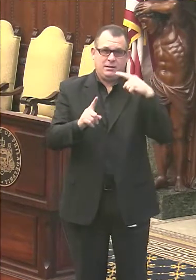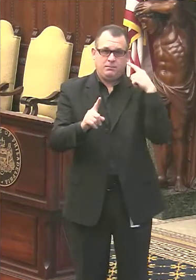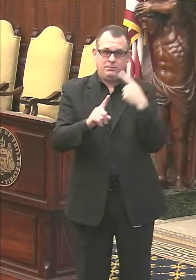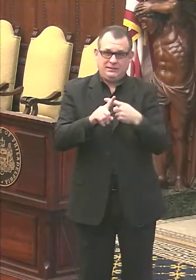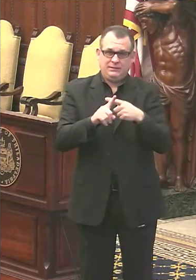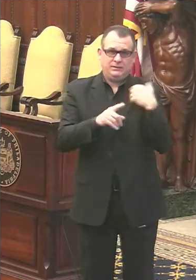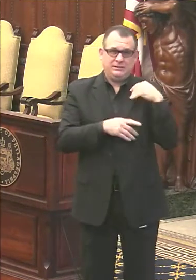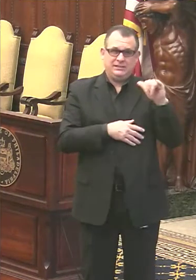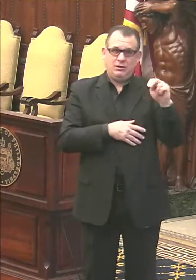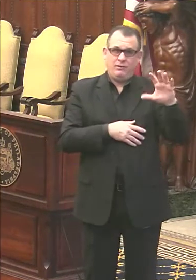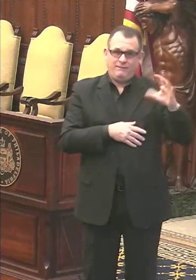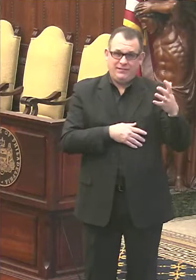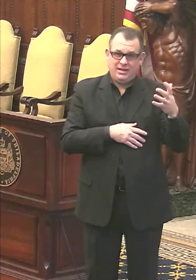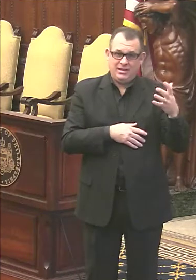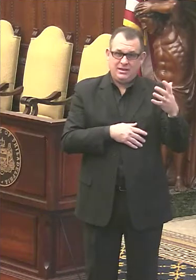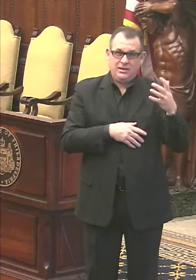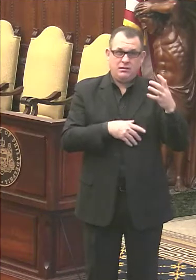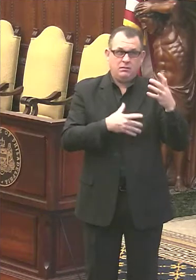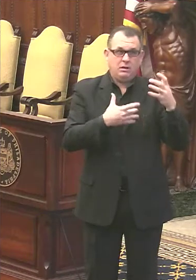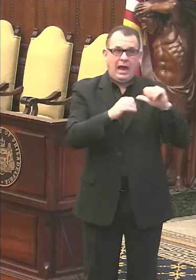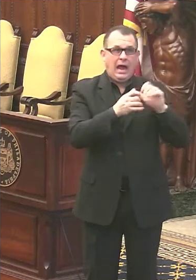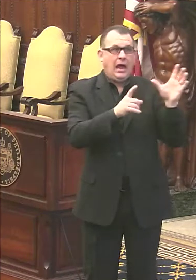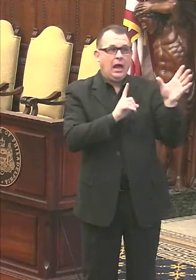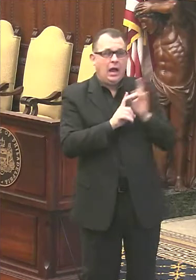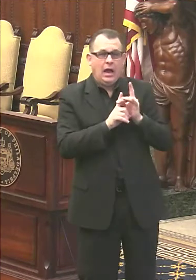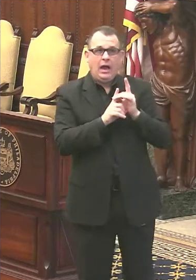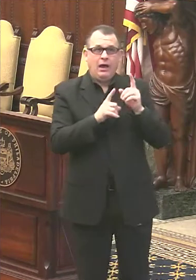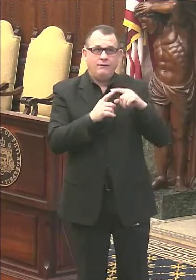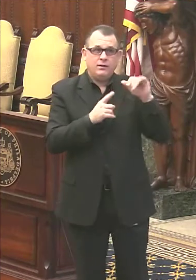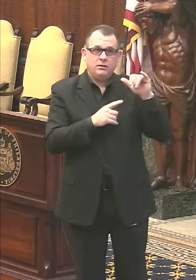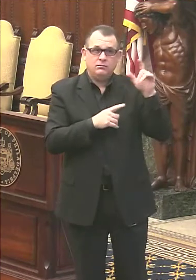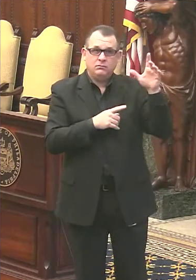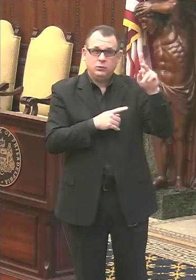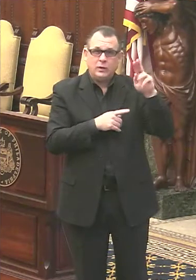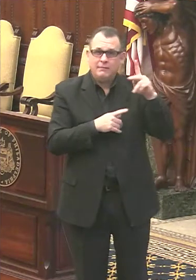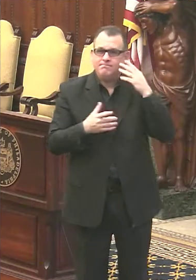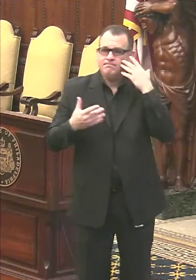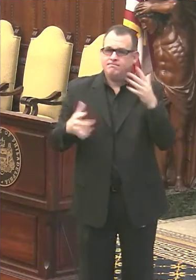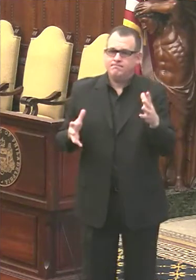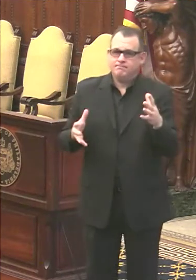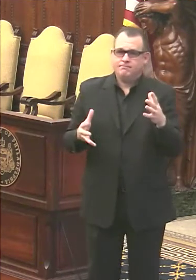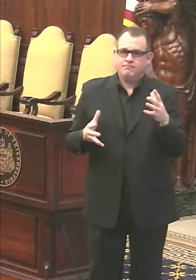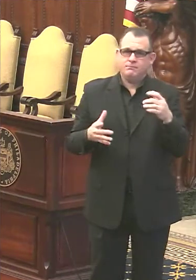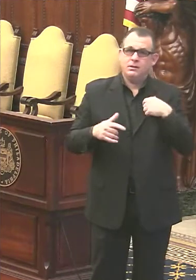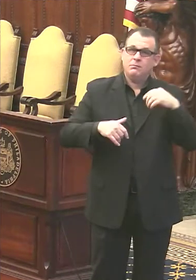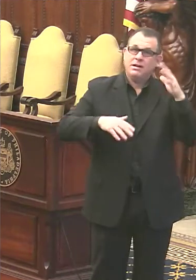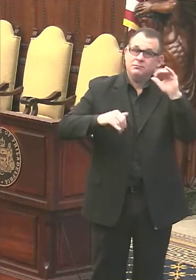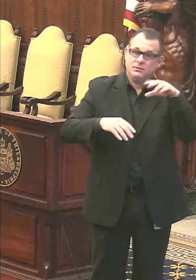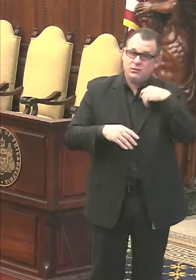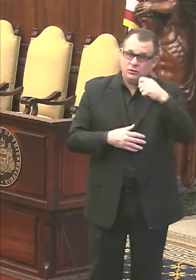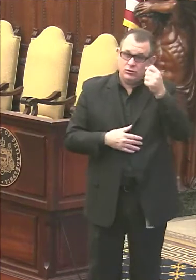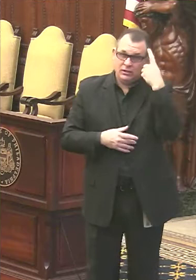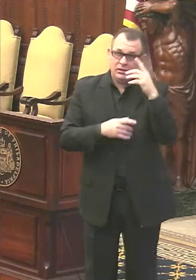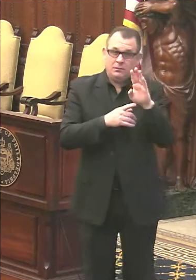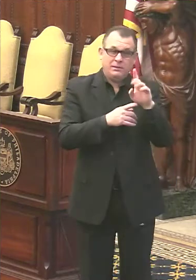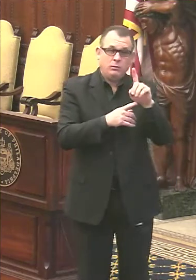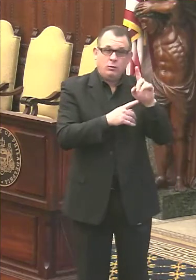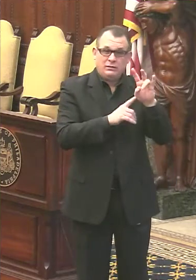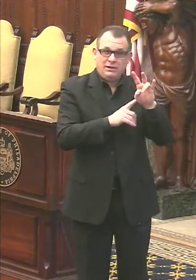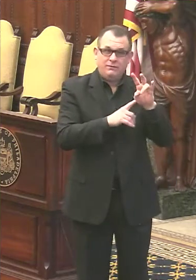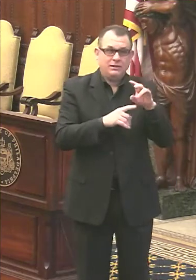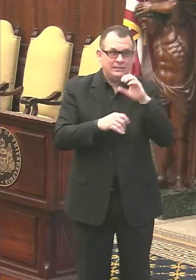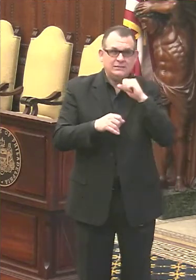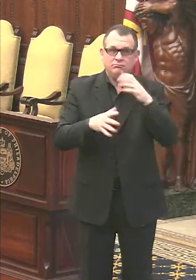was any connection to the United Kingdom. So these two cases are a sign that, as expected, this B.1.1.7 variant is here in the Philadelphia area.